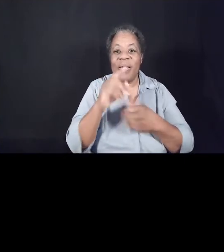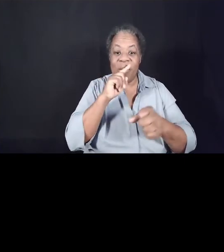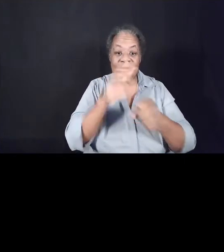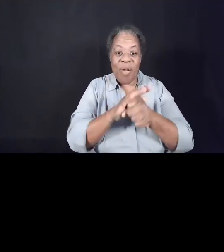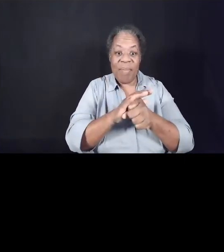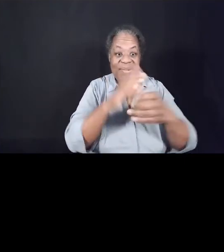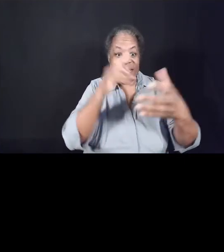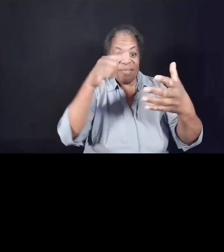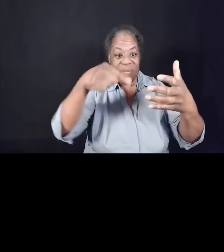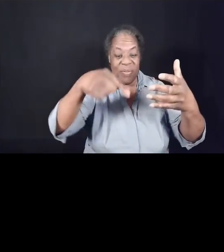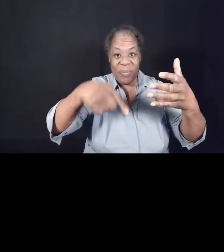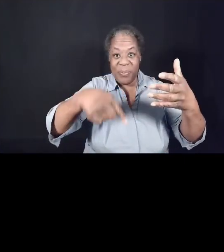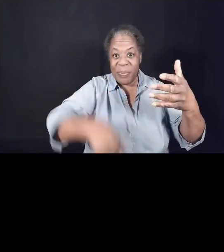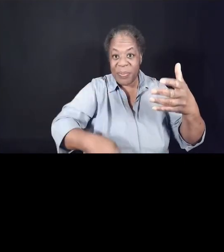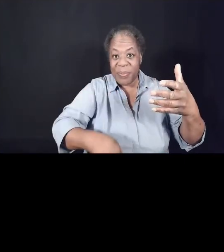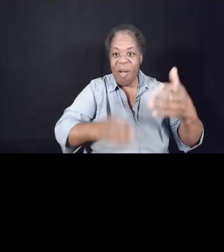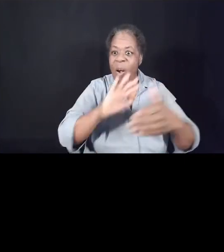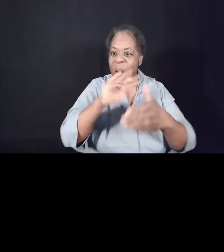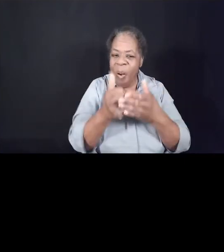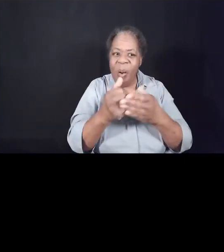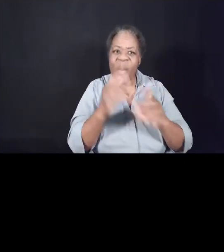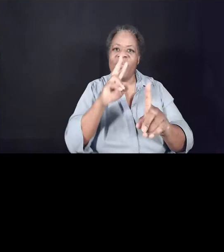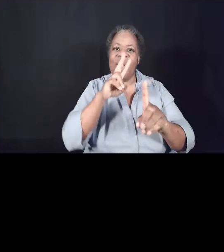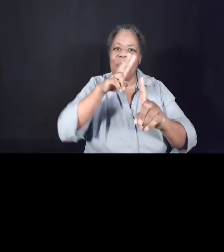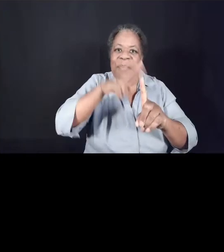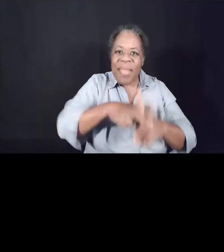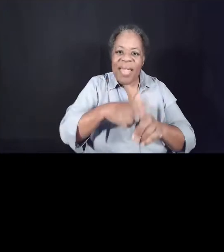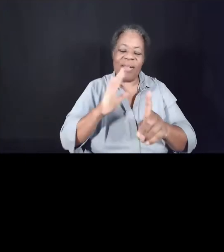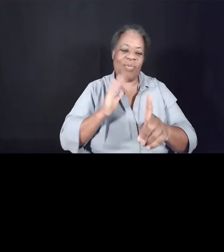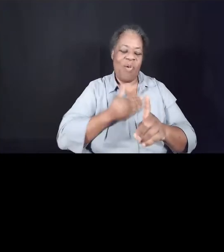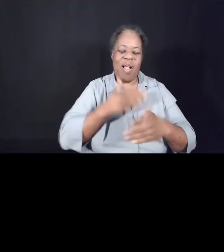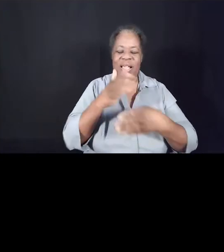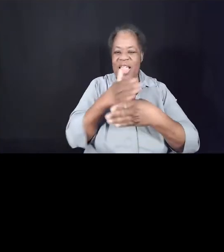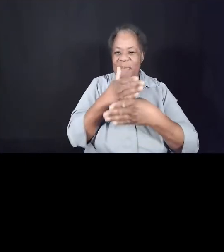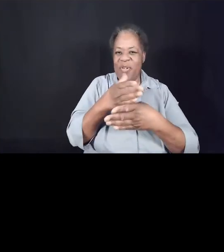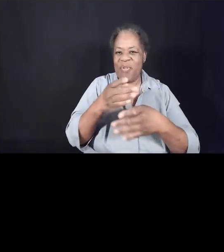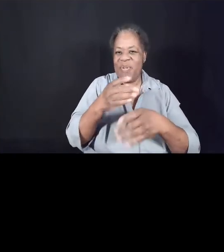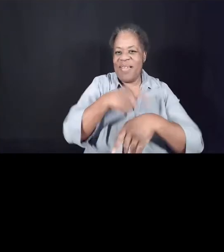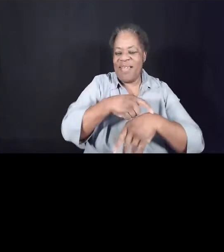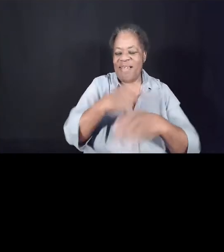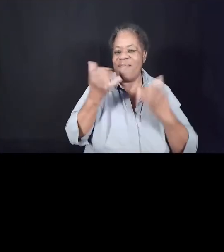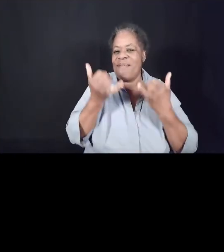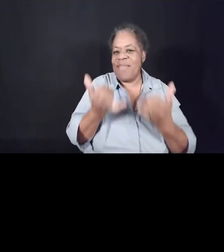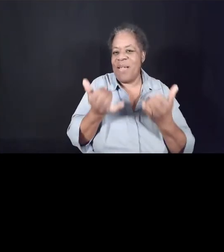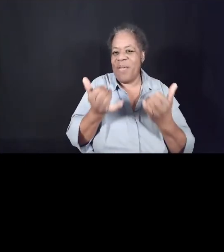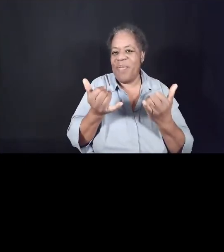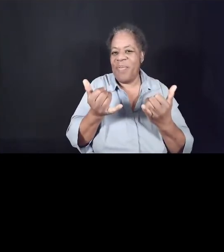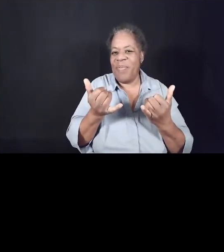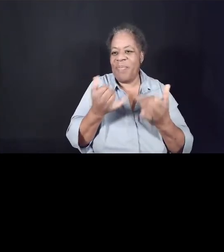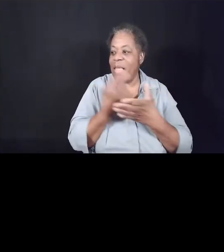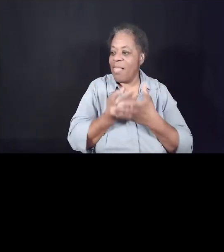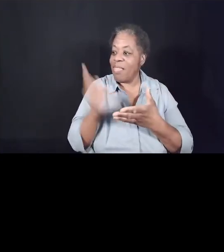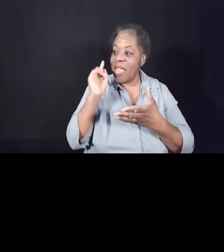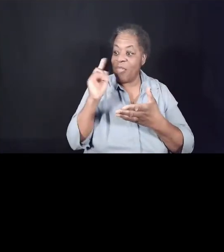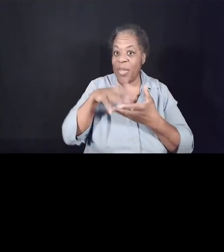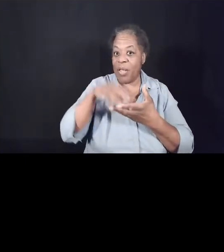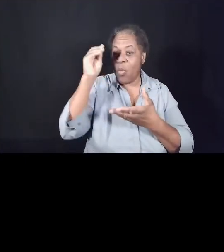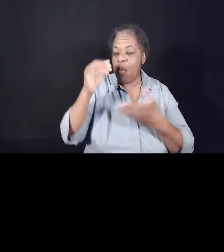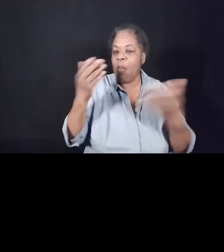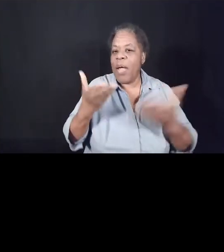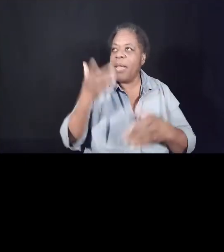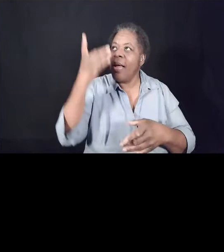just as relevant to our in-between times today. So, last week, we learned that God promises